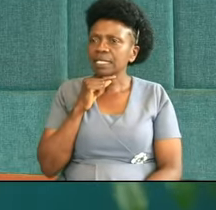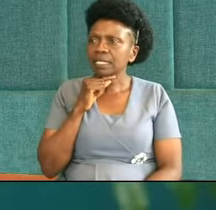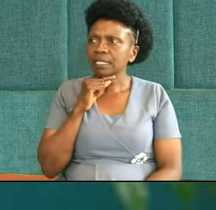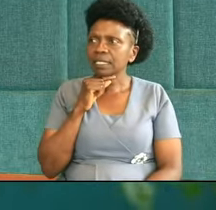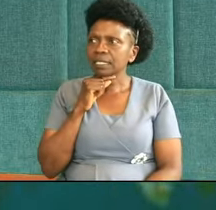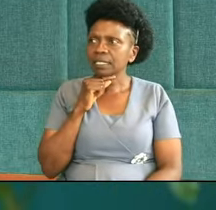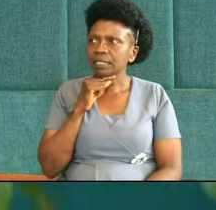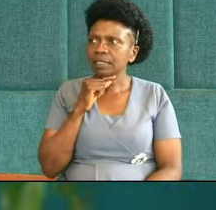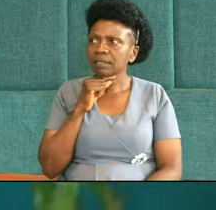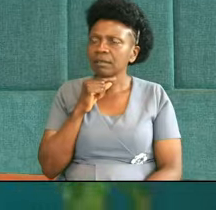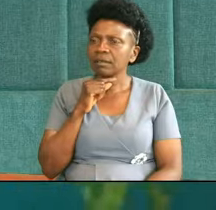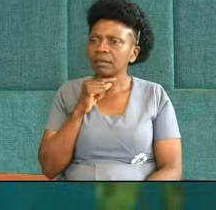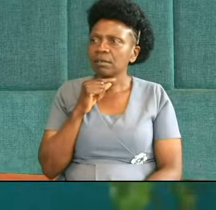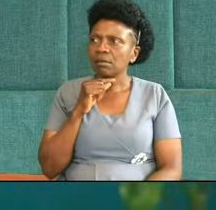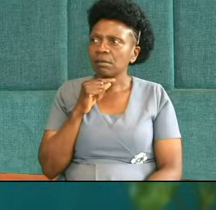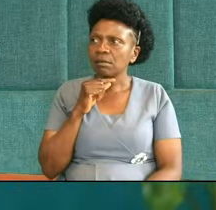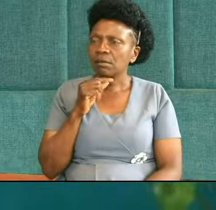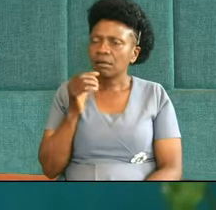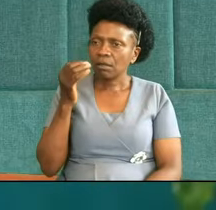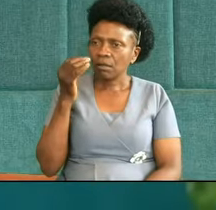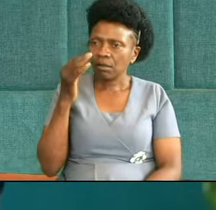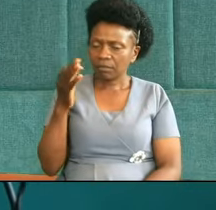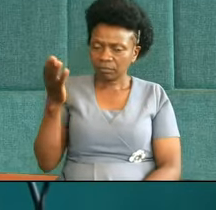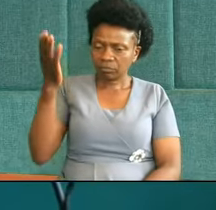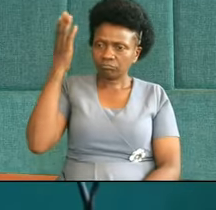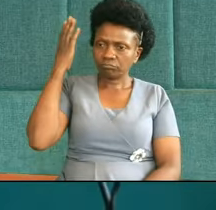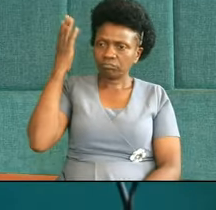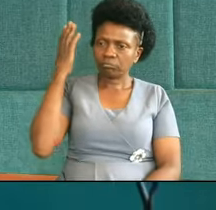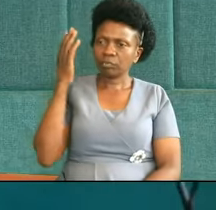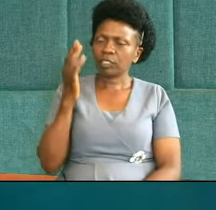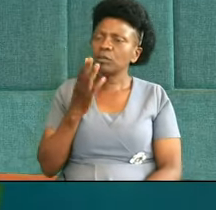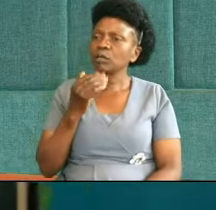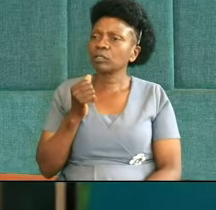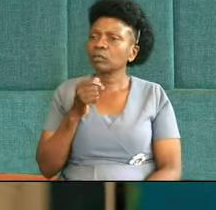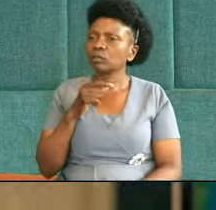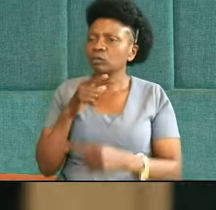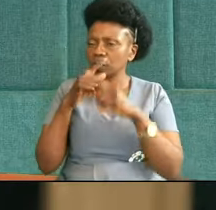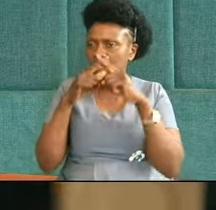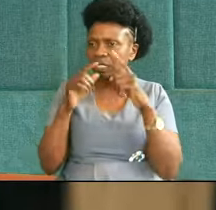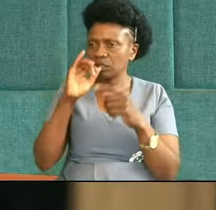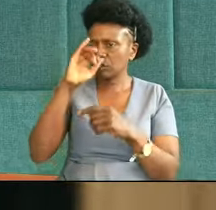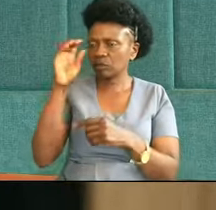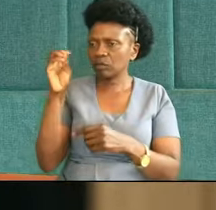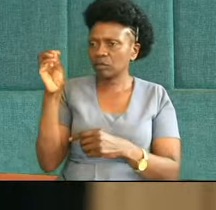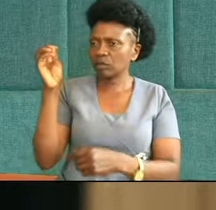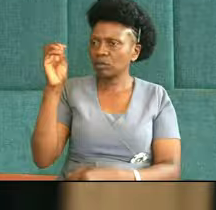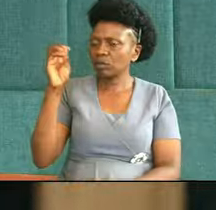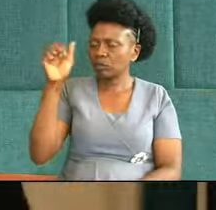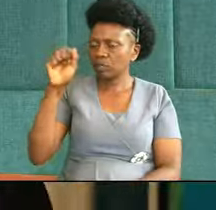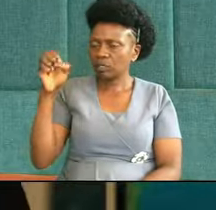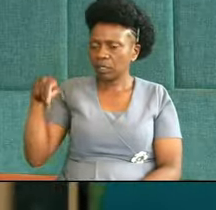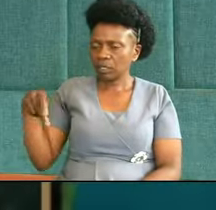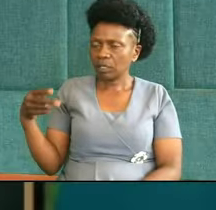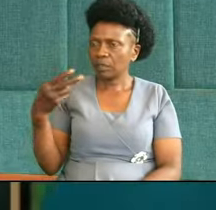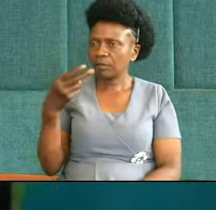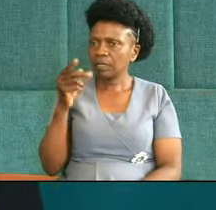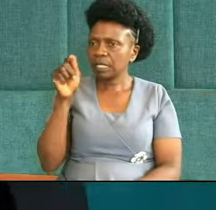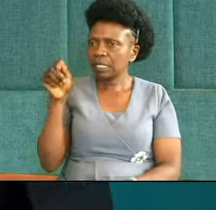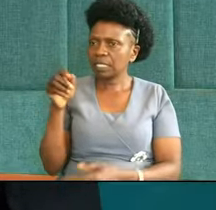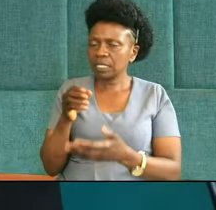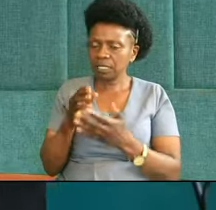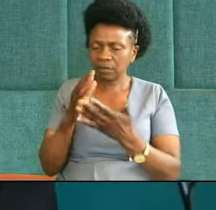Ah, friends, pause for a moment, think about that. In this aspect of the life of Judah, in this